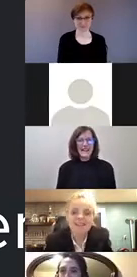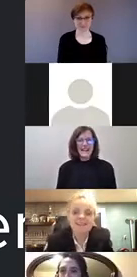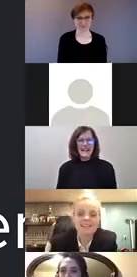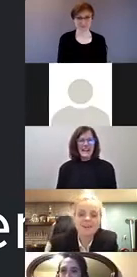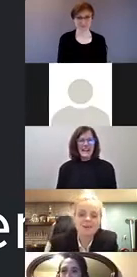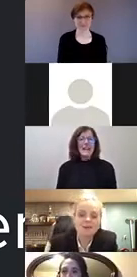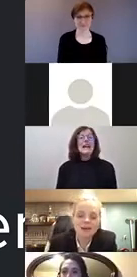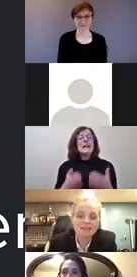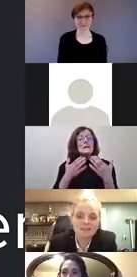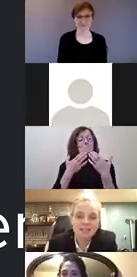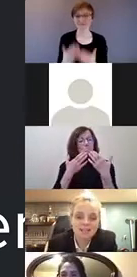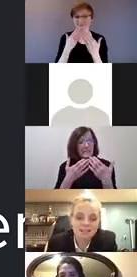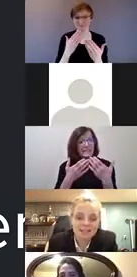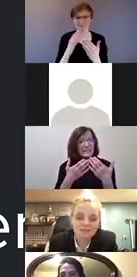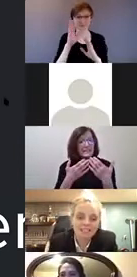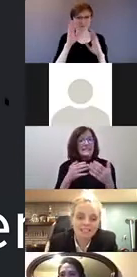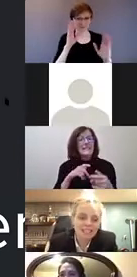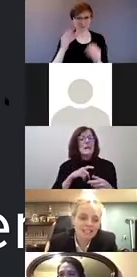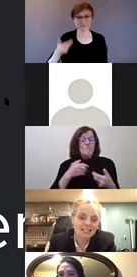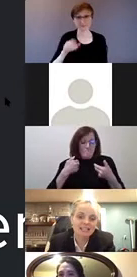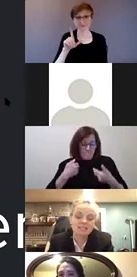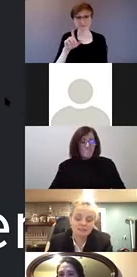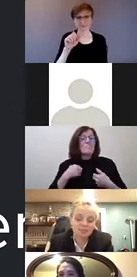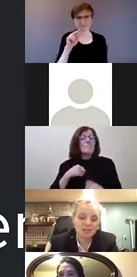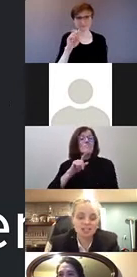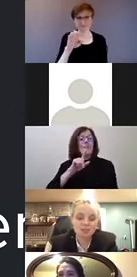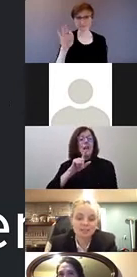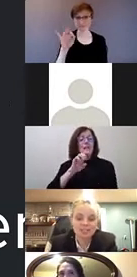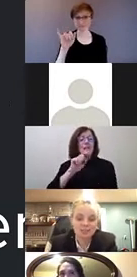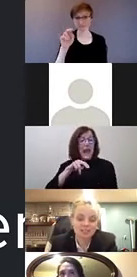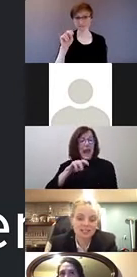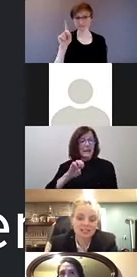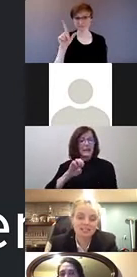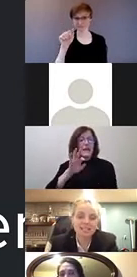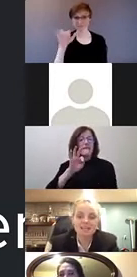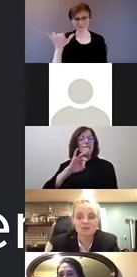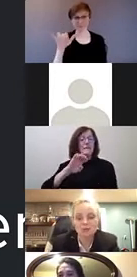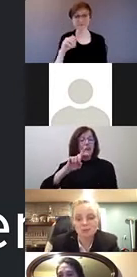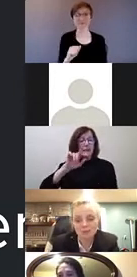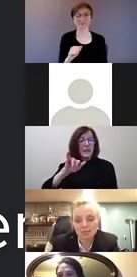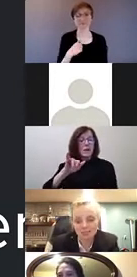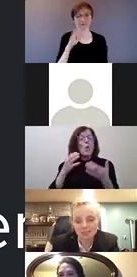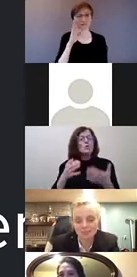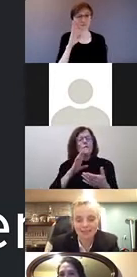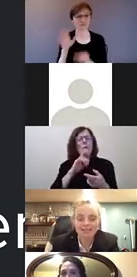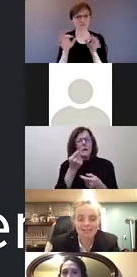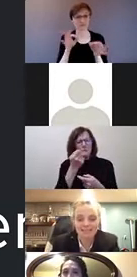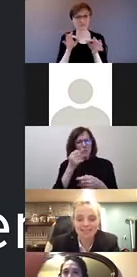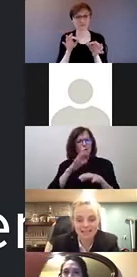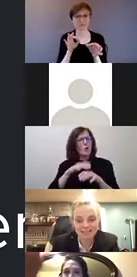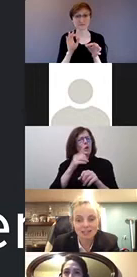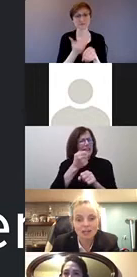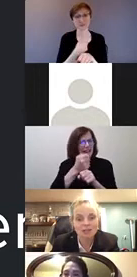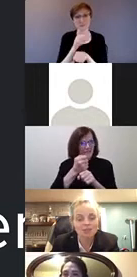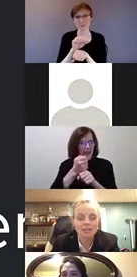Thanks, Keiko. Hi, everybody. I'm Leanne Finley, and I'm going to be talking to you a little bit today about the work we've been doing with Statistics